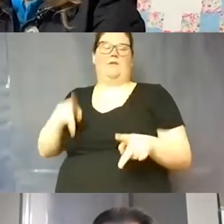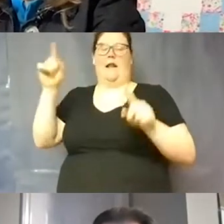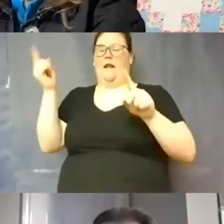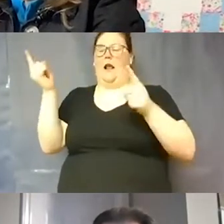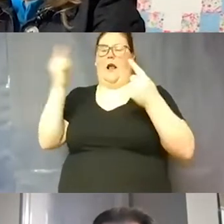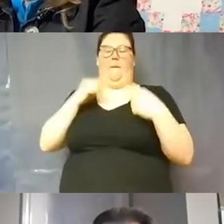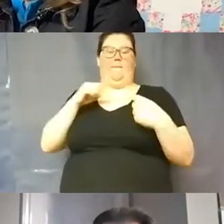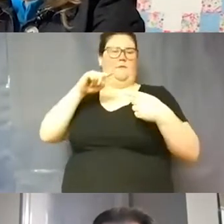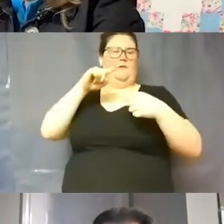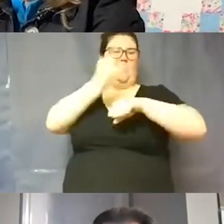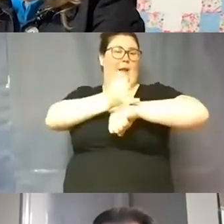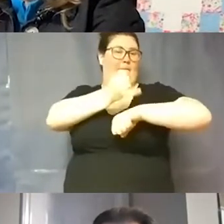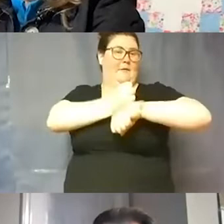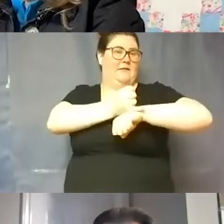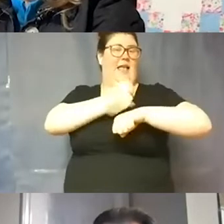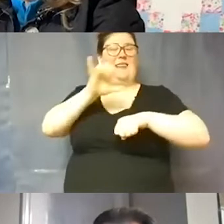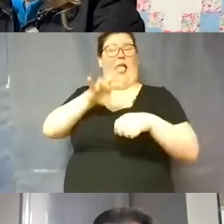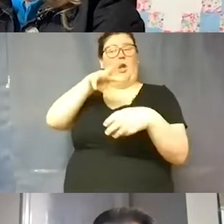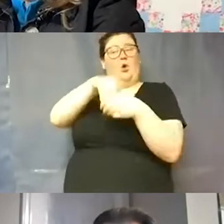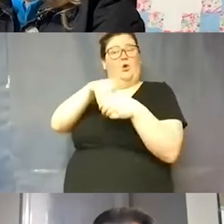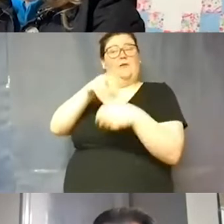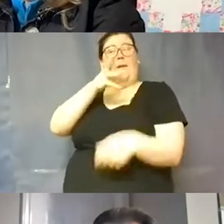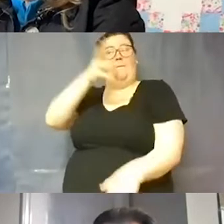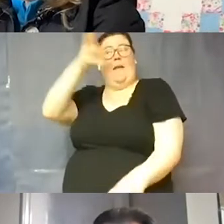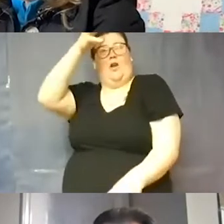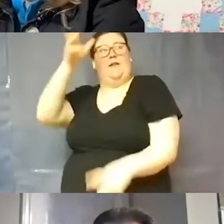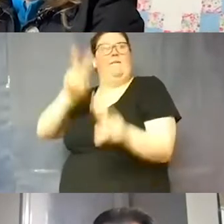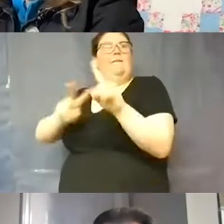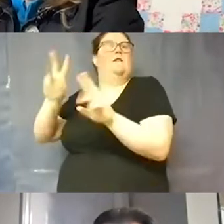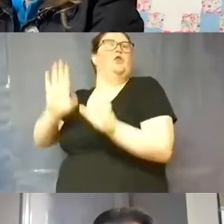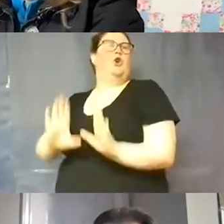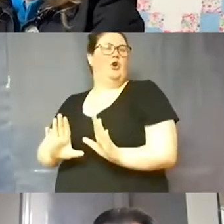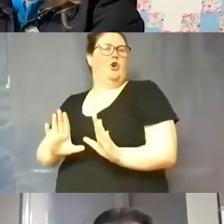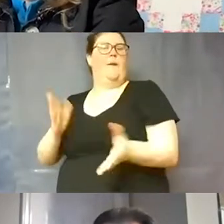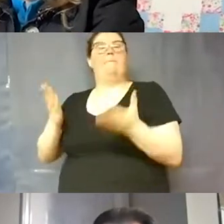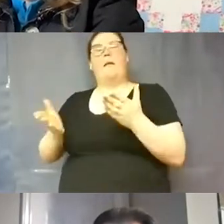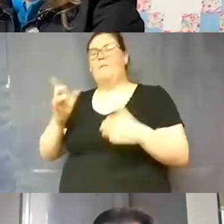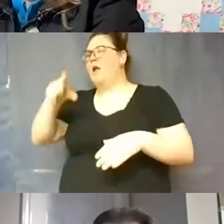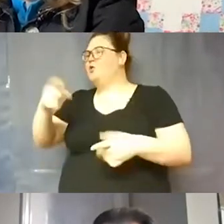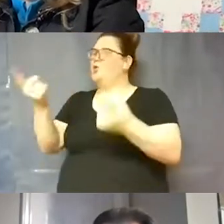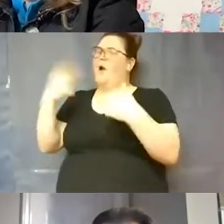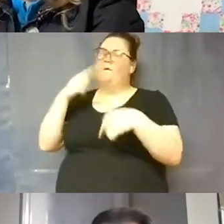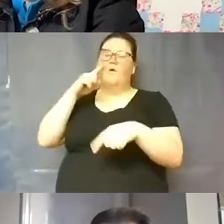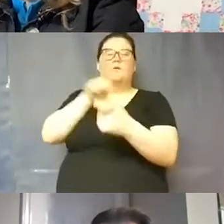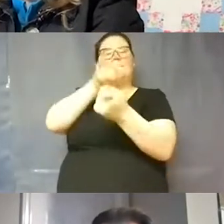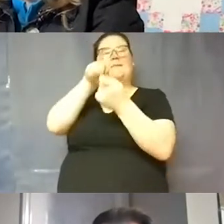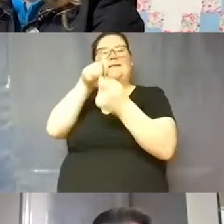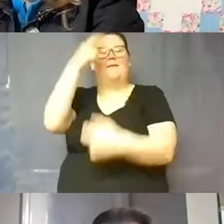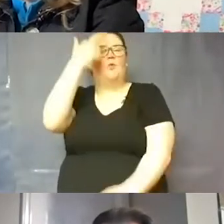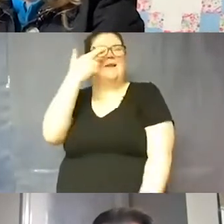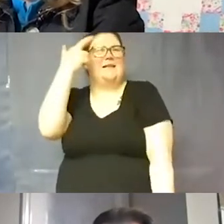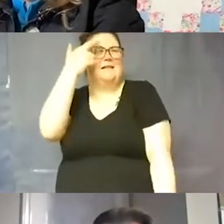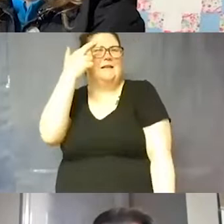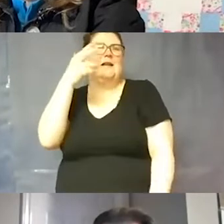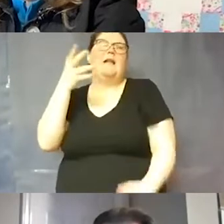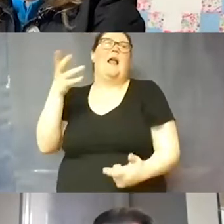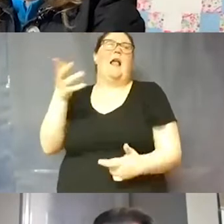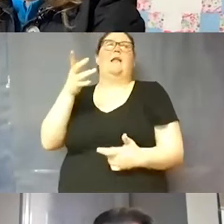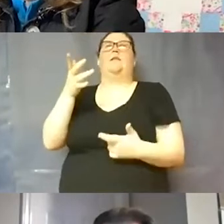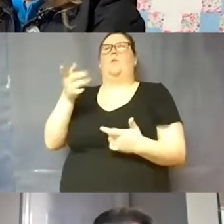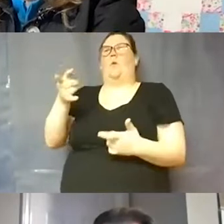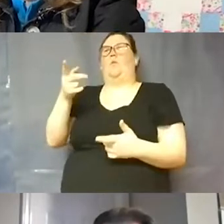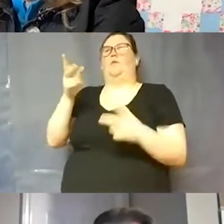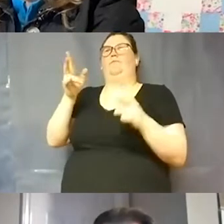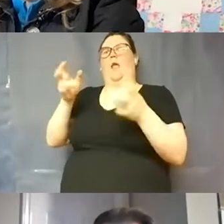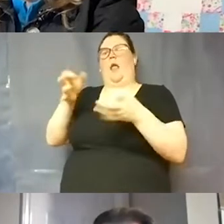include a parent who's a visitor. Maybe they had to come up for some specific reason and they're what we would consider an essential